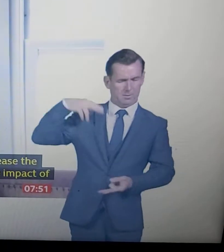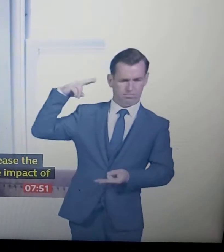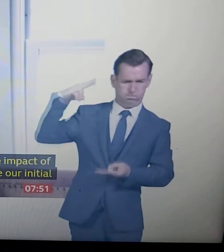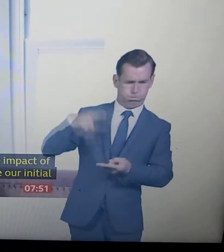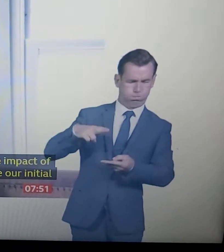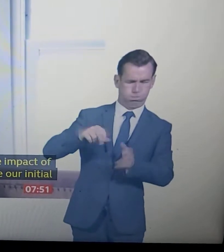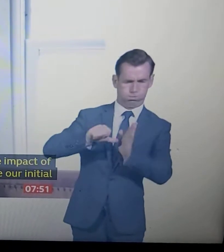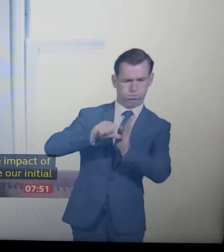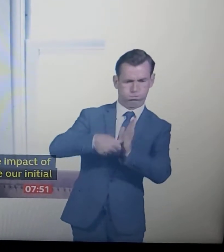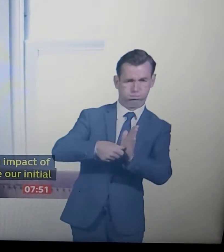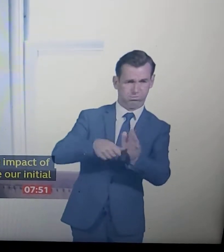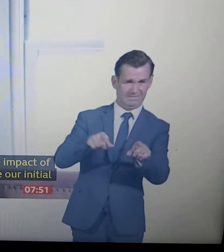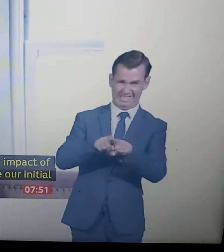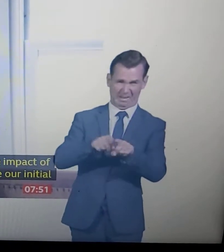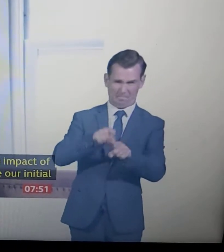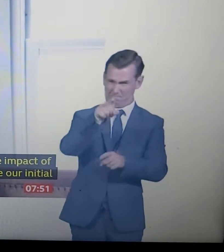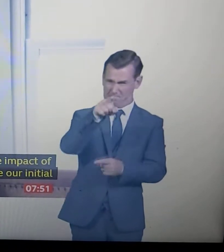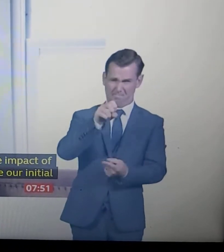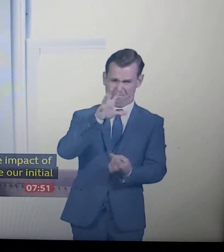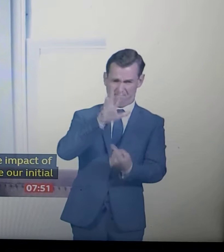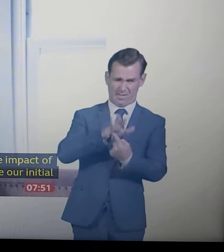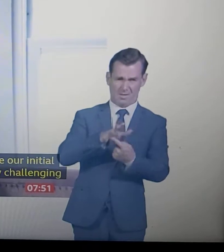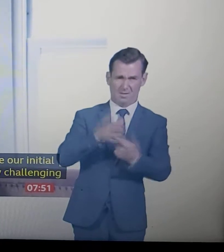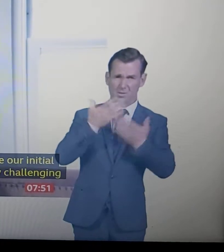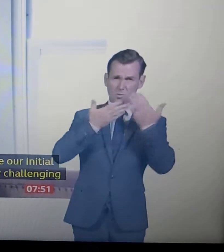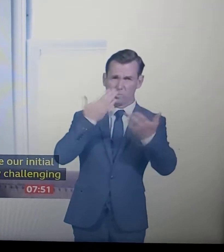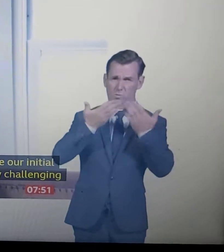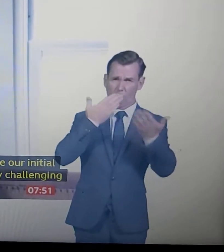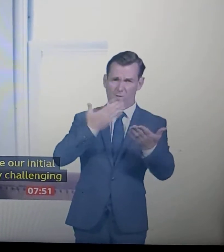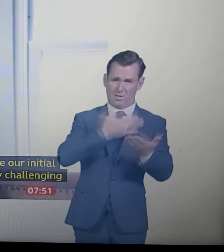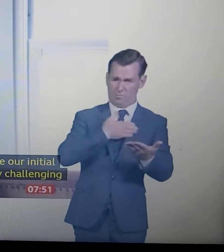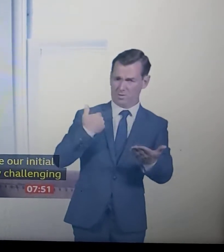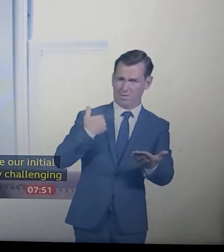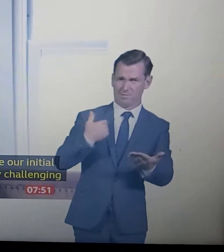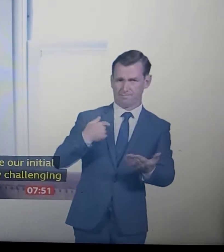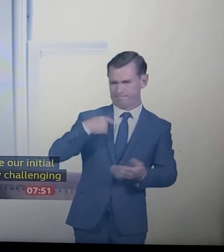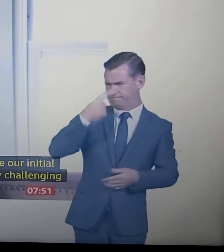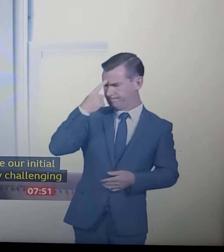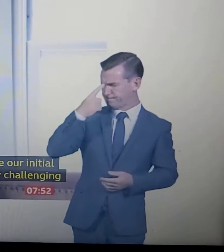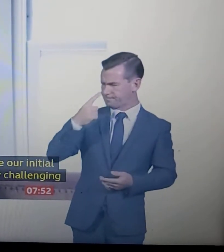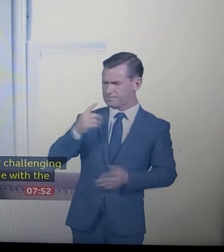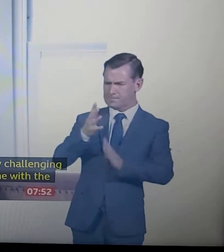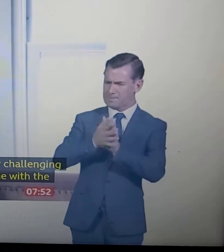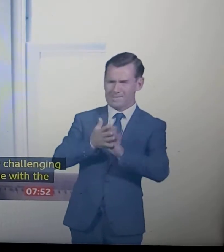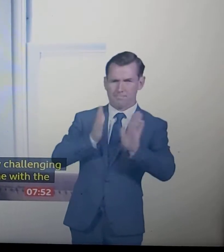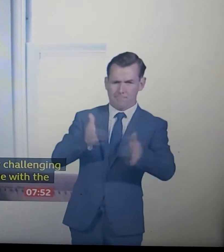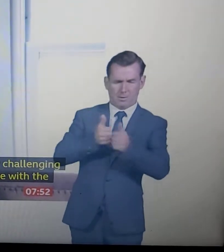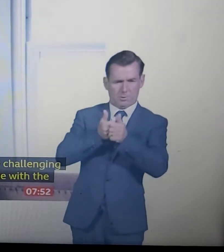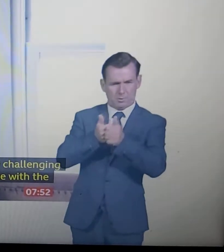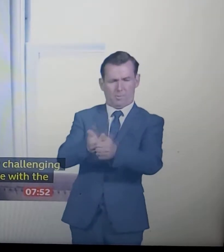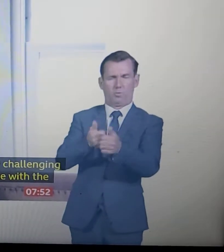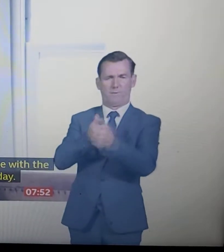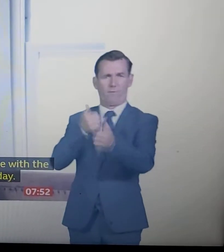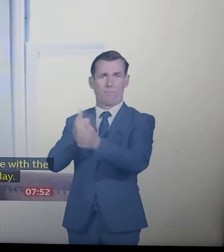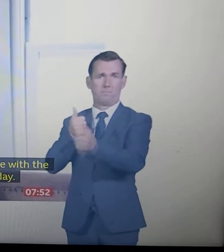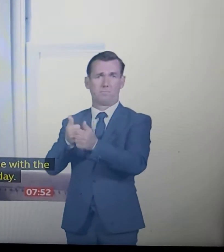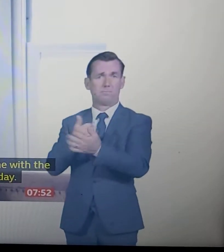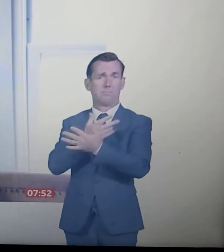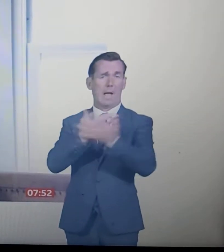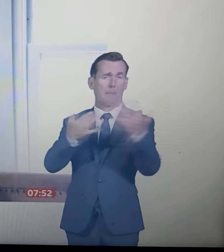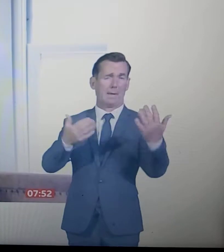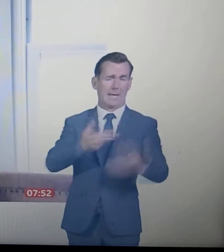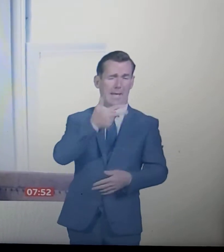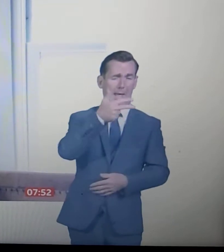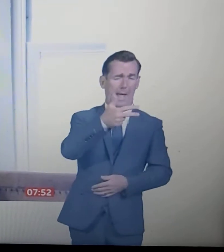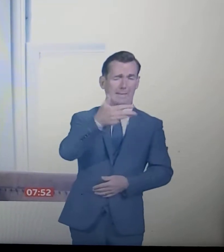today. And what that means is that we very much need to focus on supporting our businesses. We employ 890,000 people